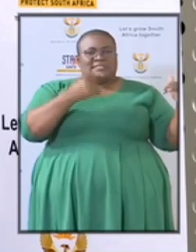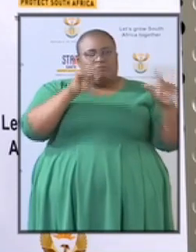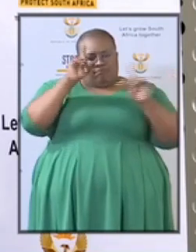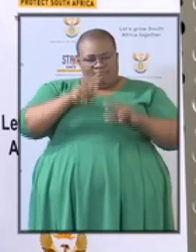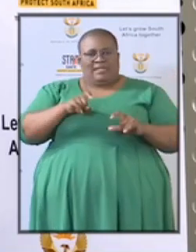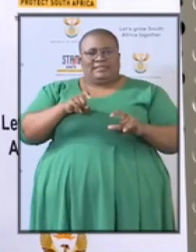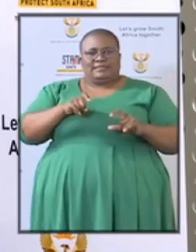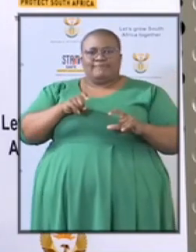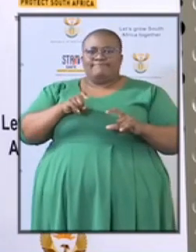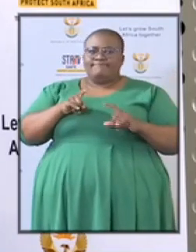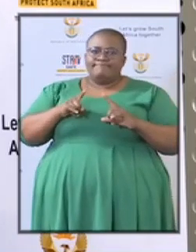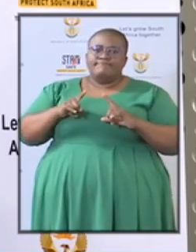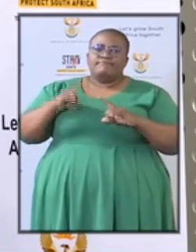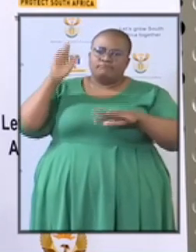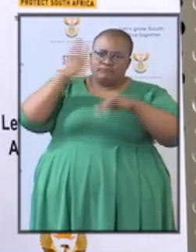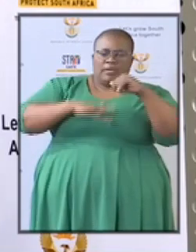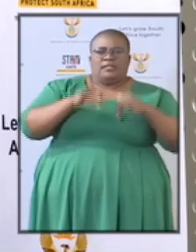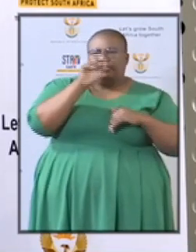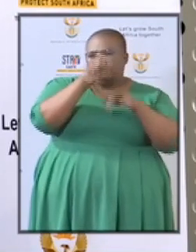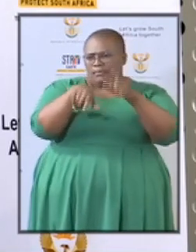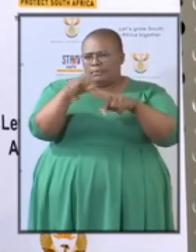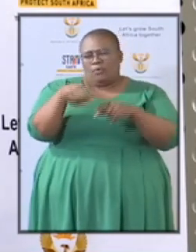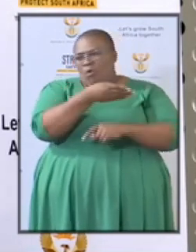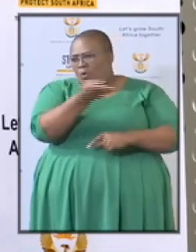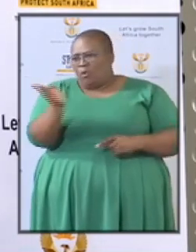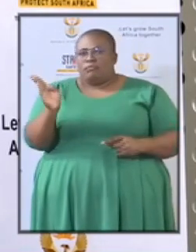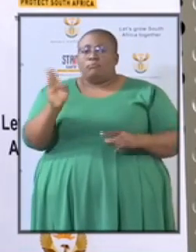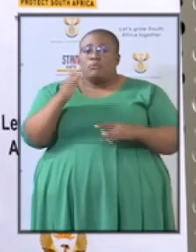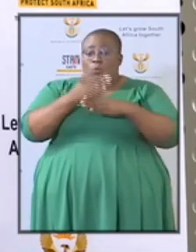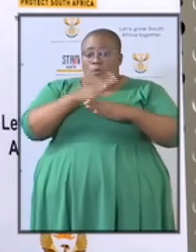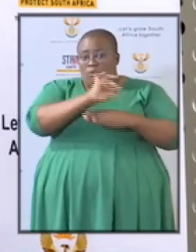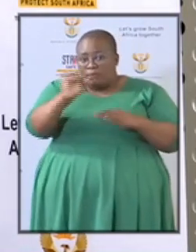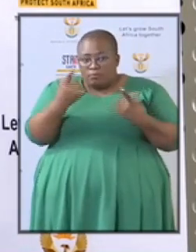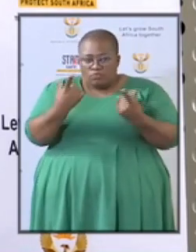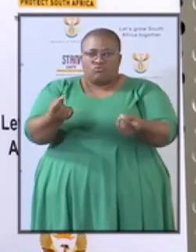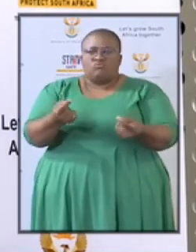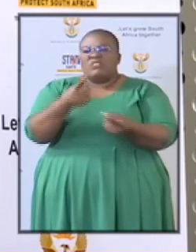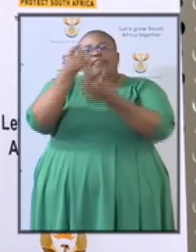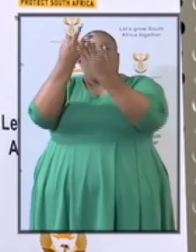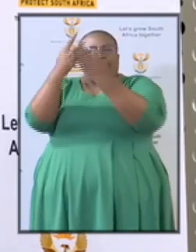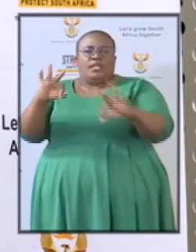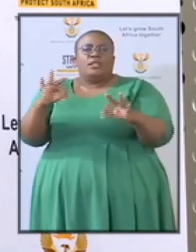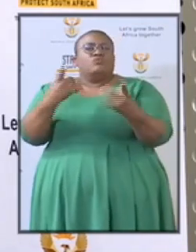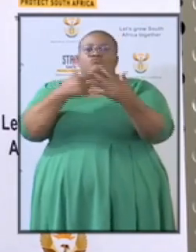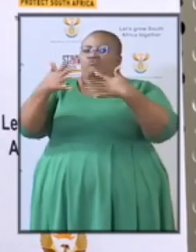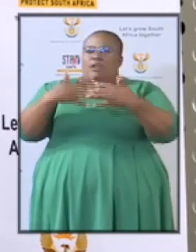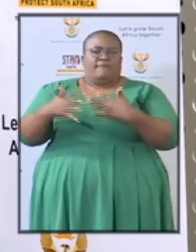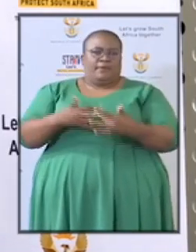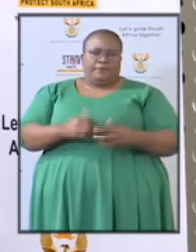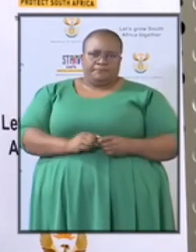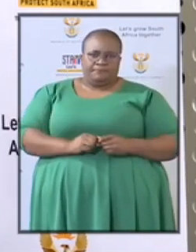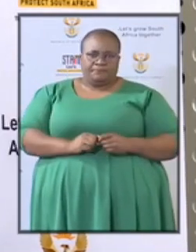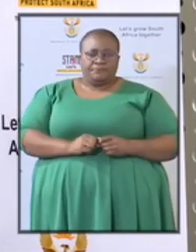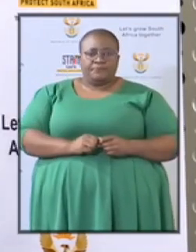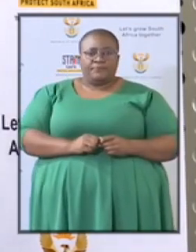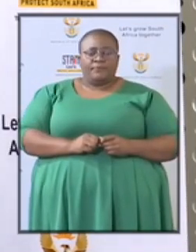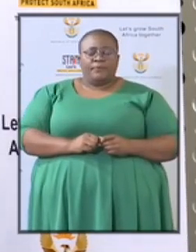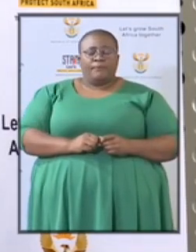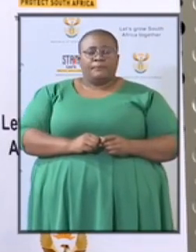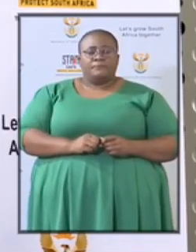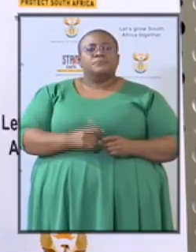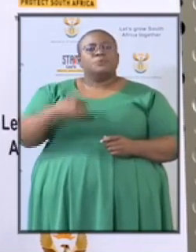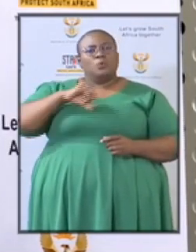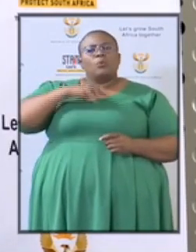fear or fever they must do their job they have been freed and if there was any doubt that they